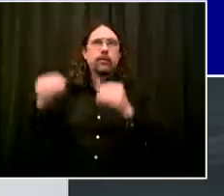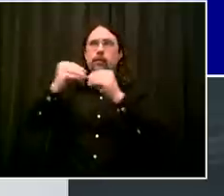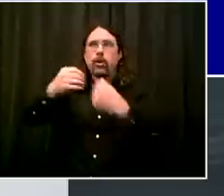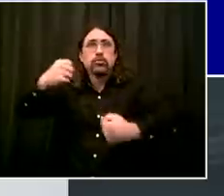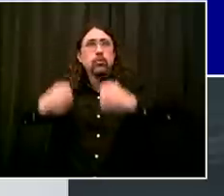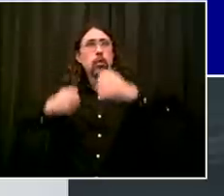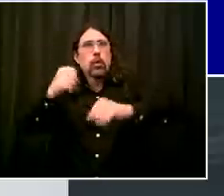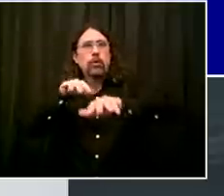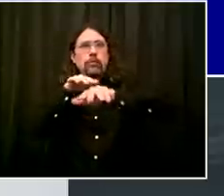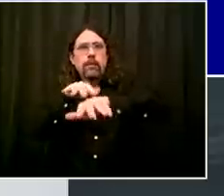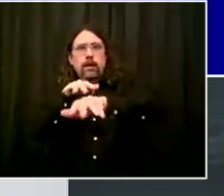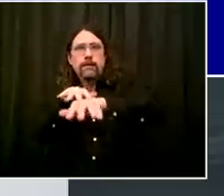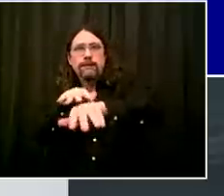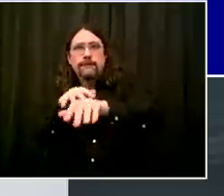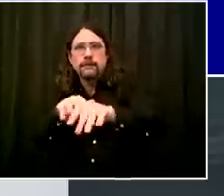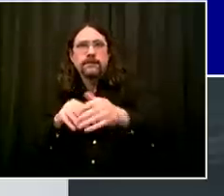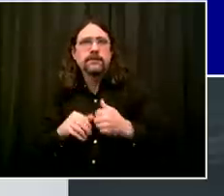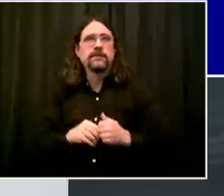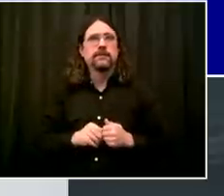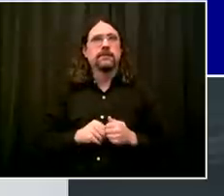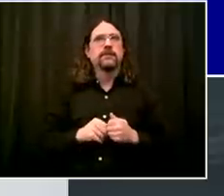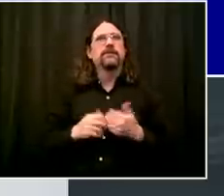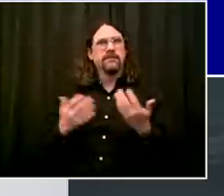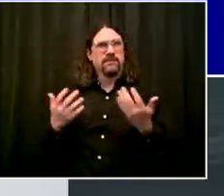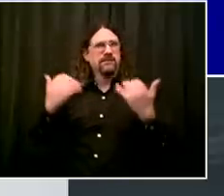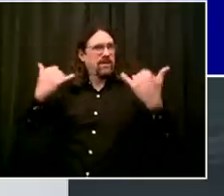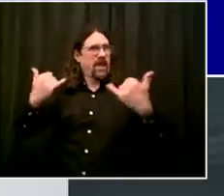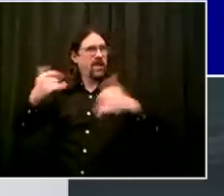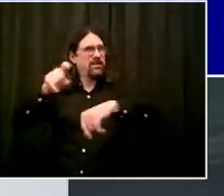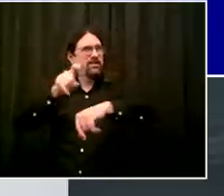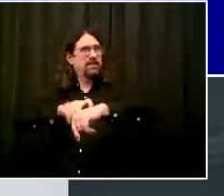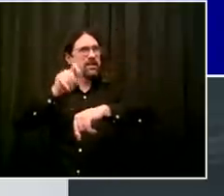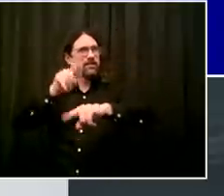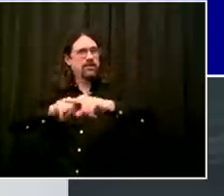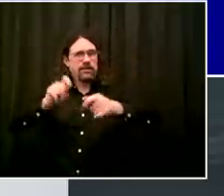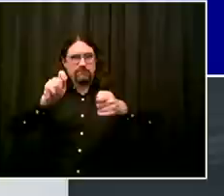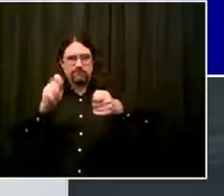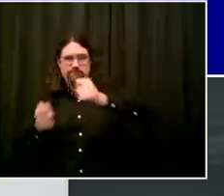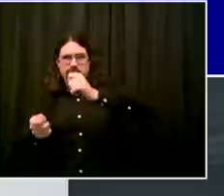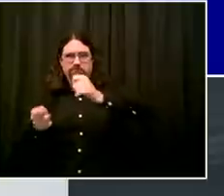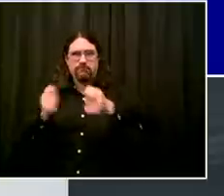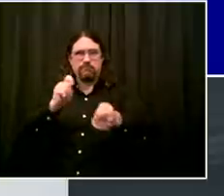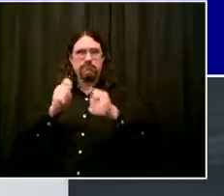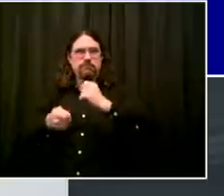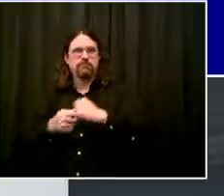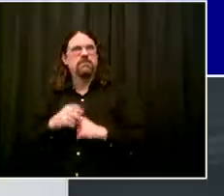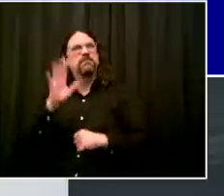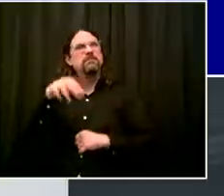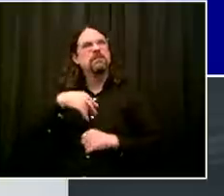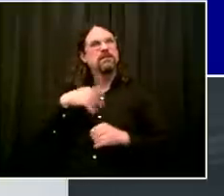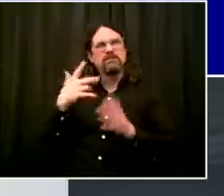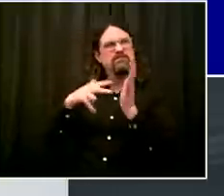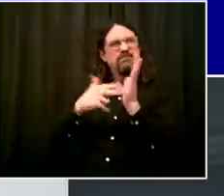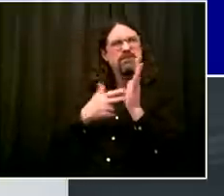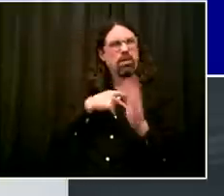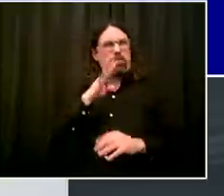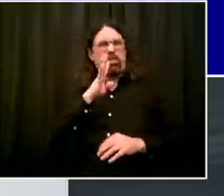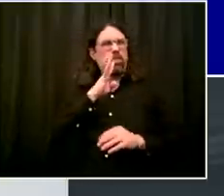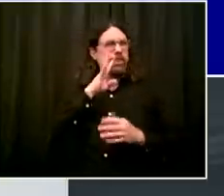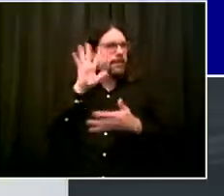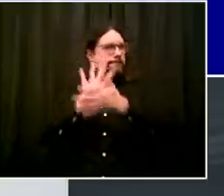refers to a lifeline for this city. For folks who depend on the Staten Island Ferry,